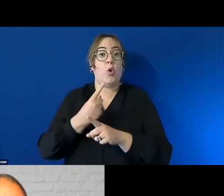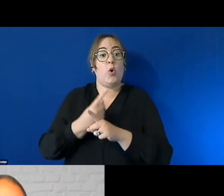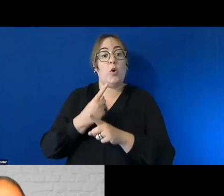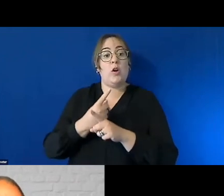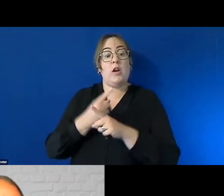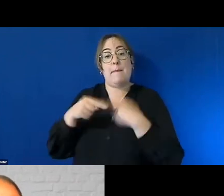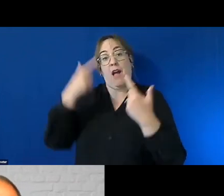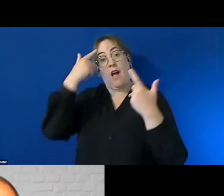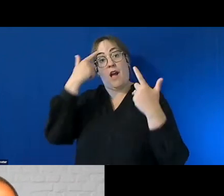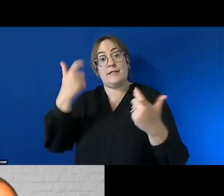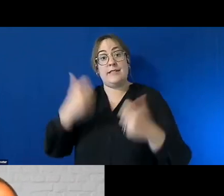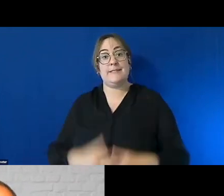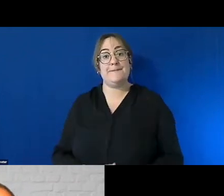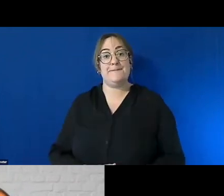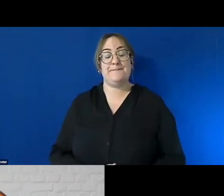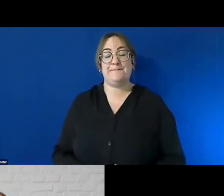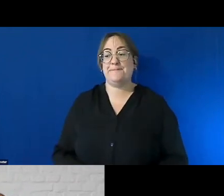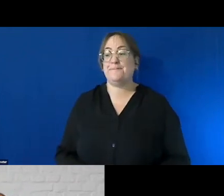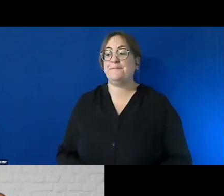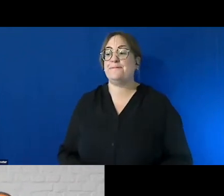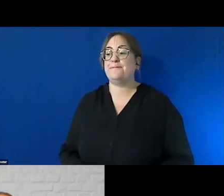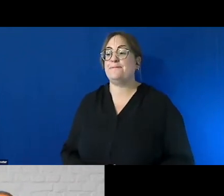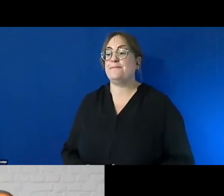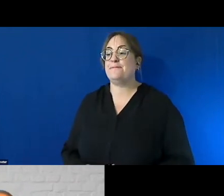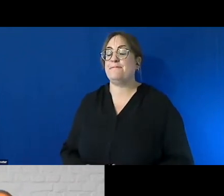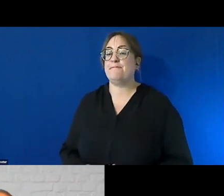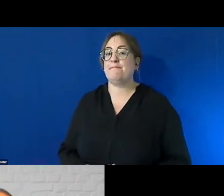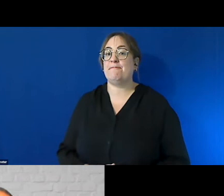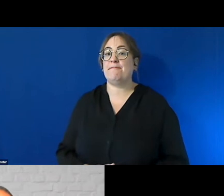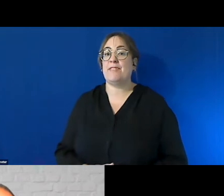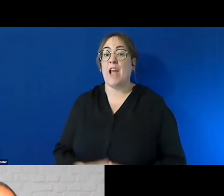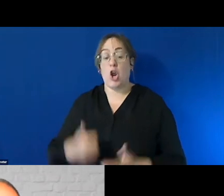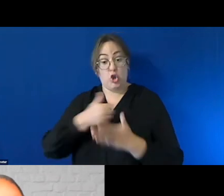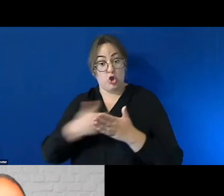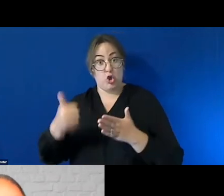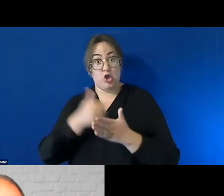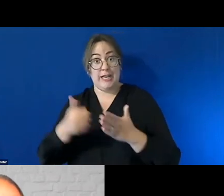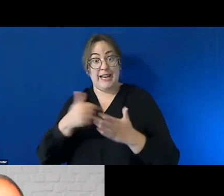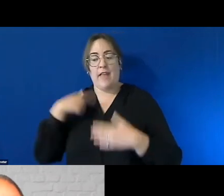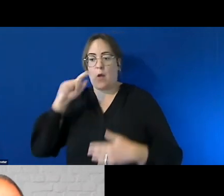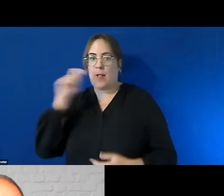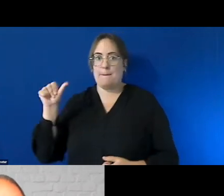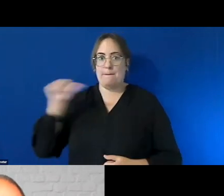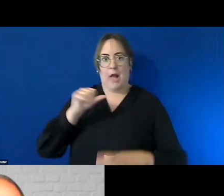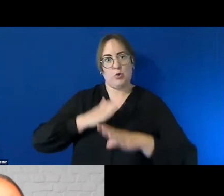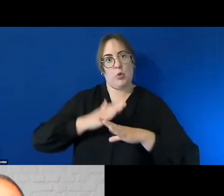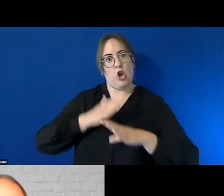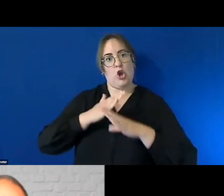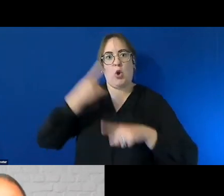ideas and um they tend to come back much much sooner um